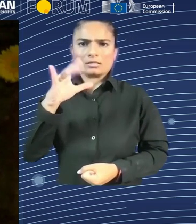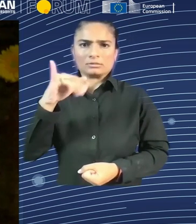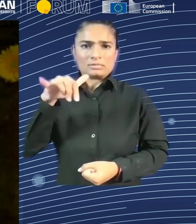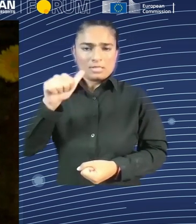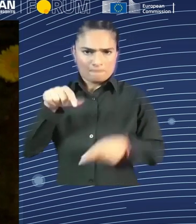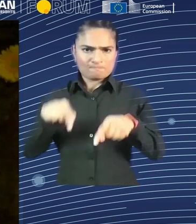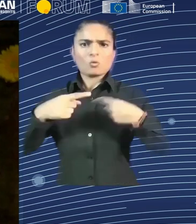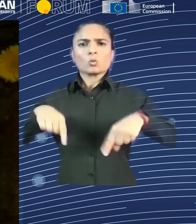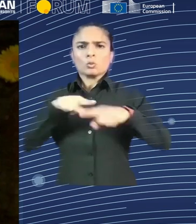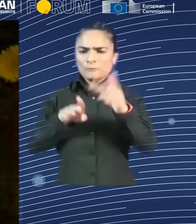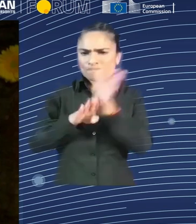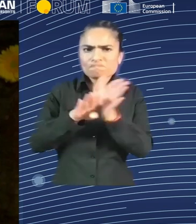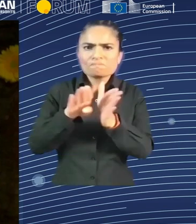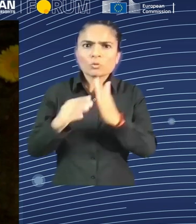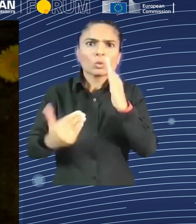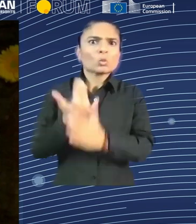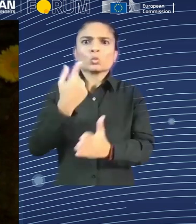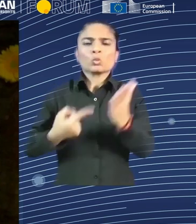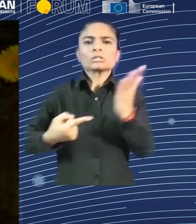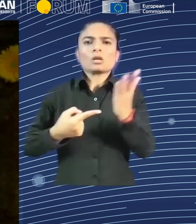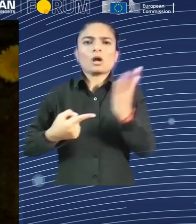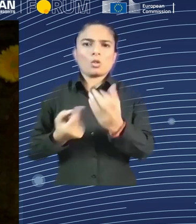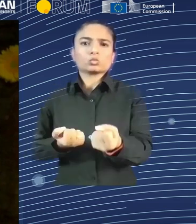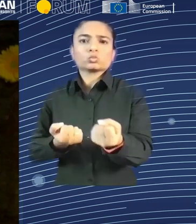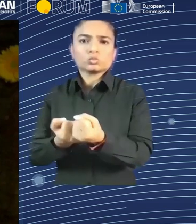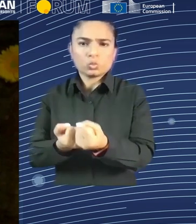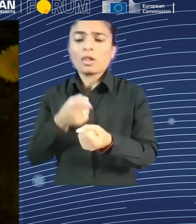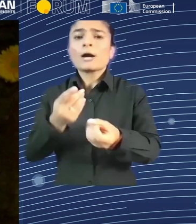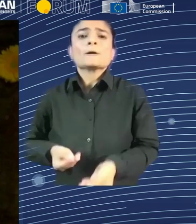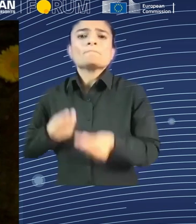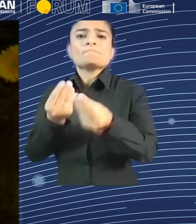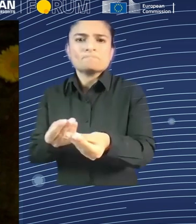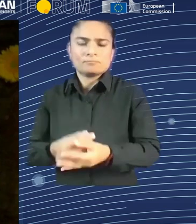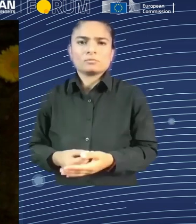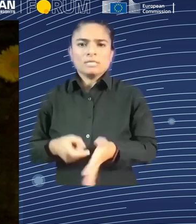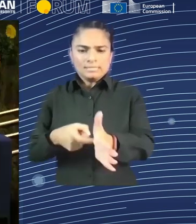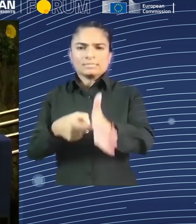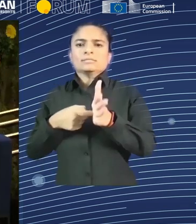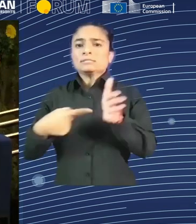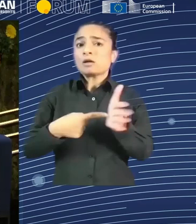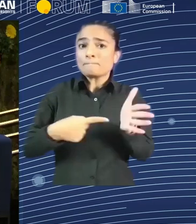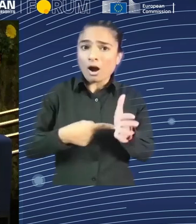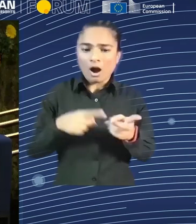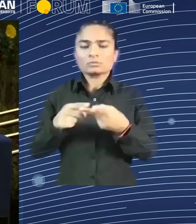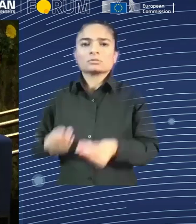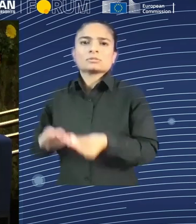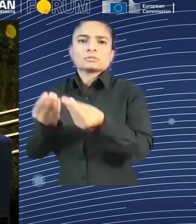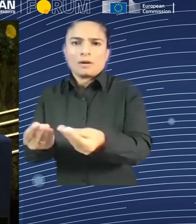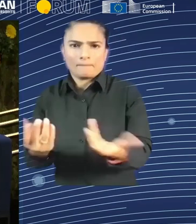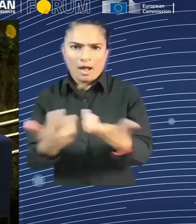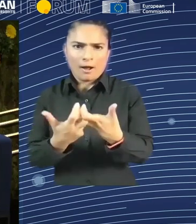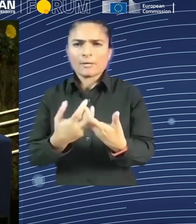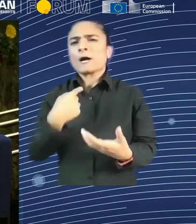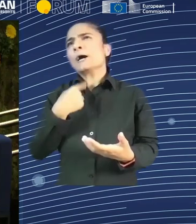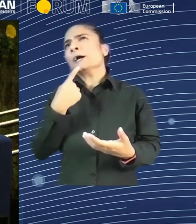And I will recall EMI, Intelligent Employment in Spanish Deconomy, and I would like to insert a